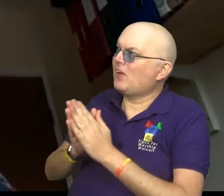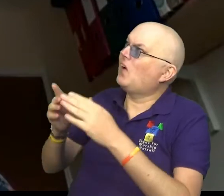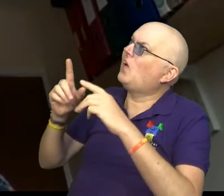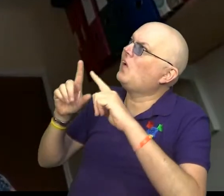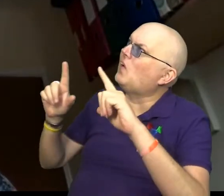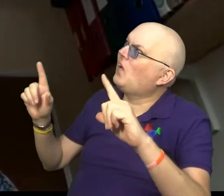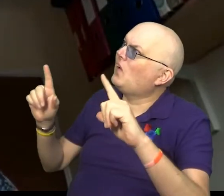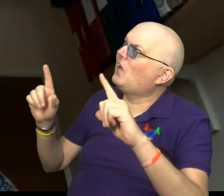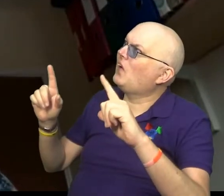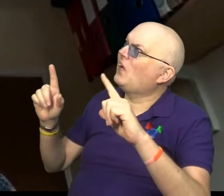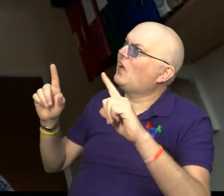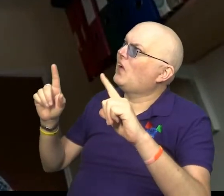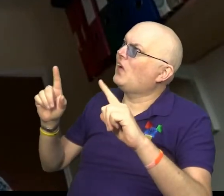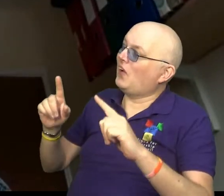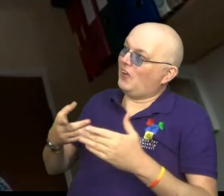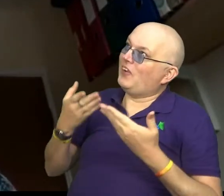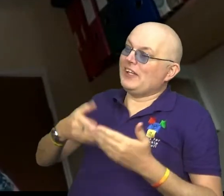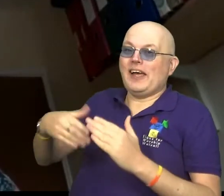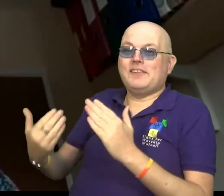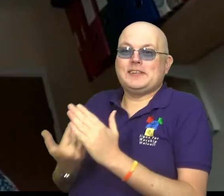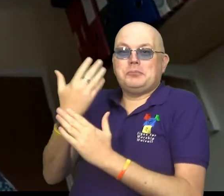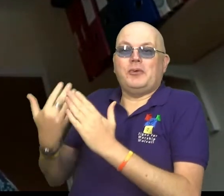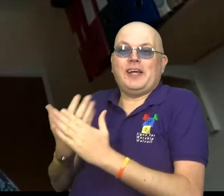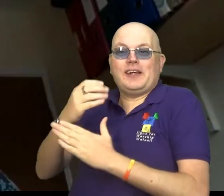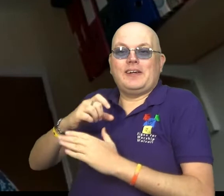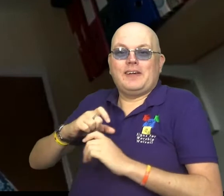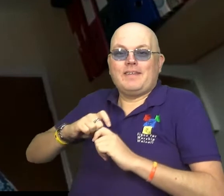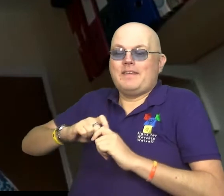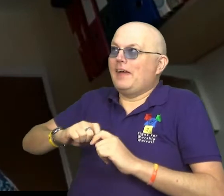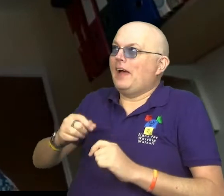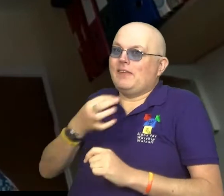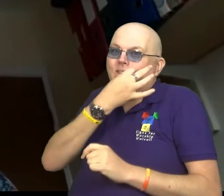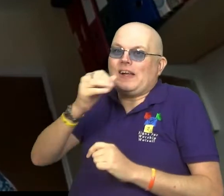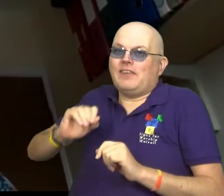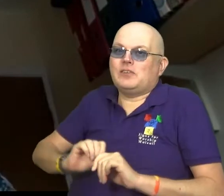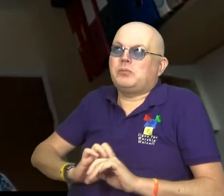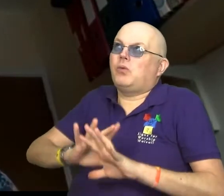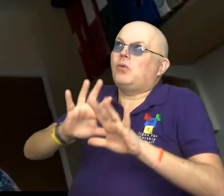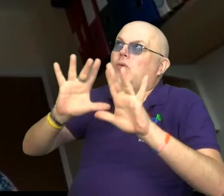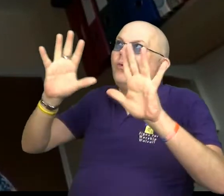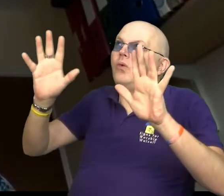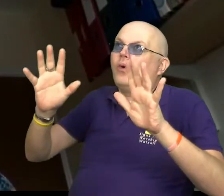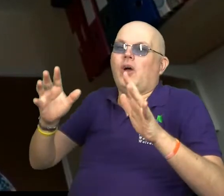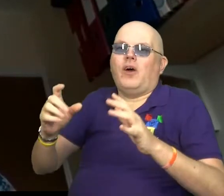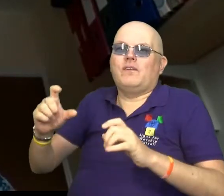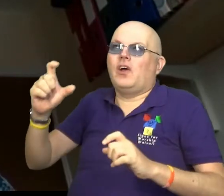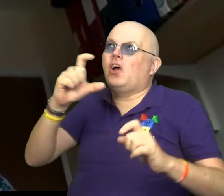O Lord, as the spring season continues to explode around us in orgies of colour